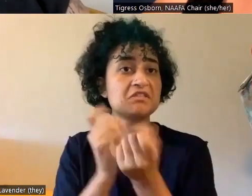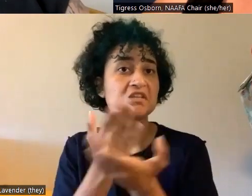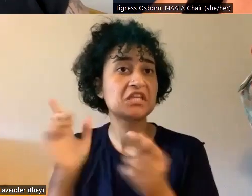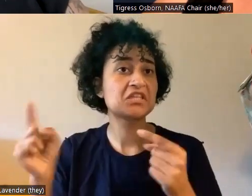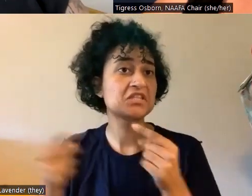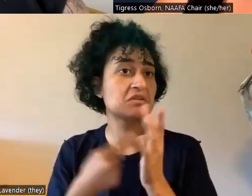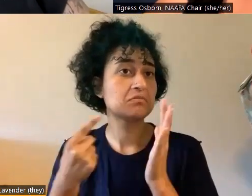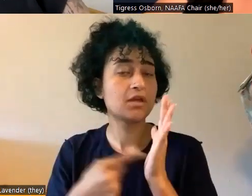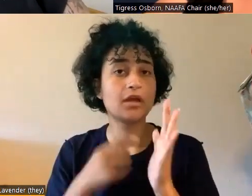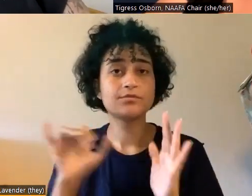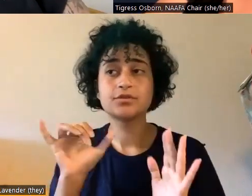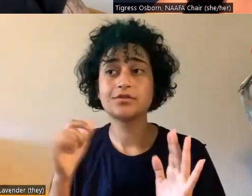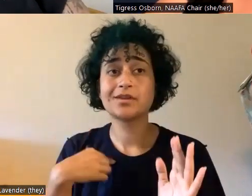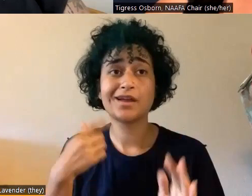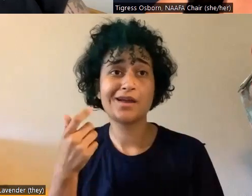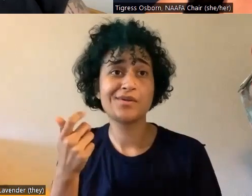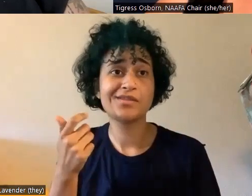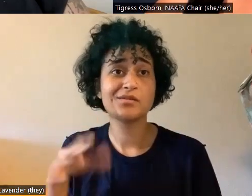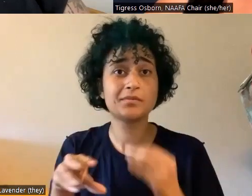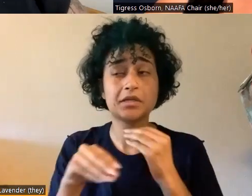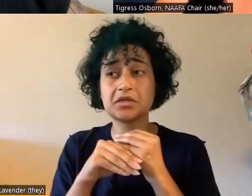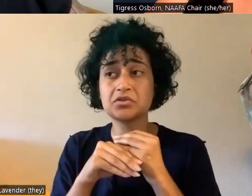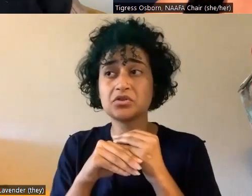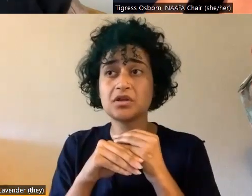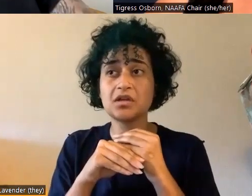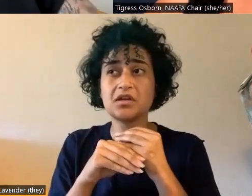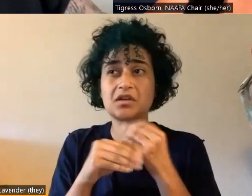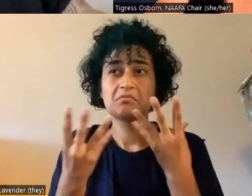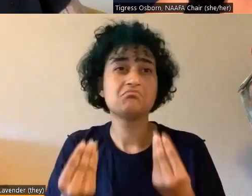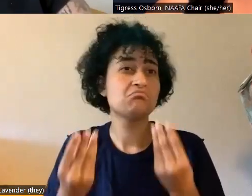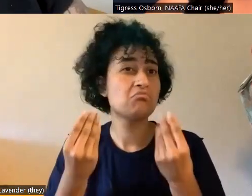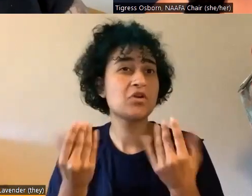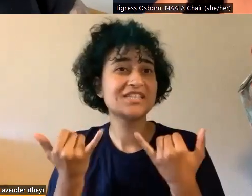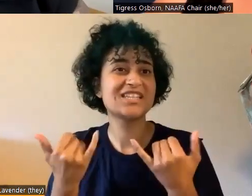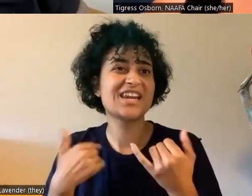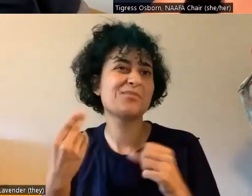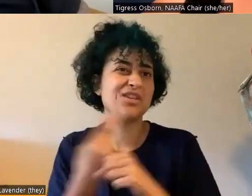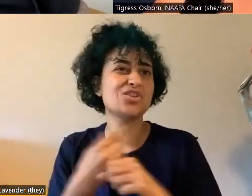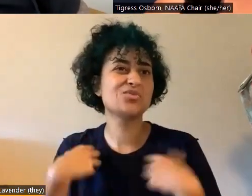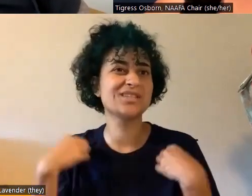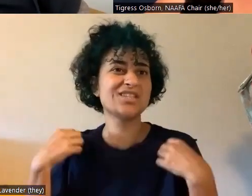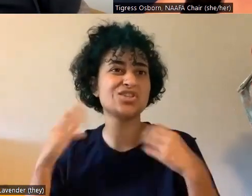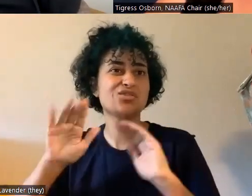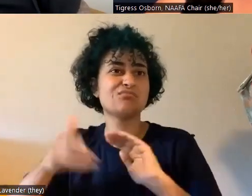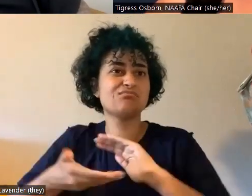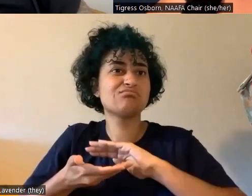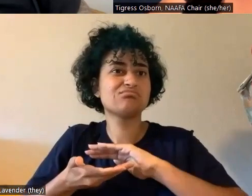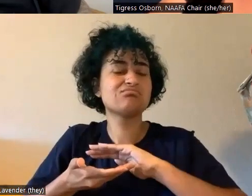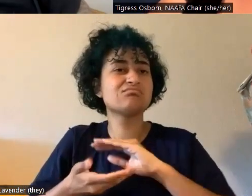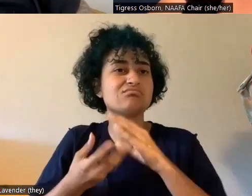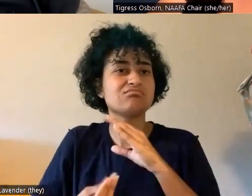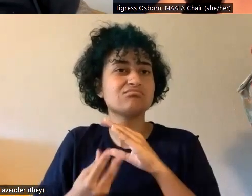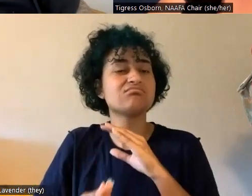it's just, I'm a little bit extra moist today and putting a t-shirt there. Um, some more